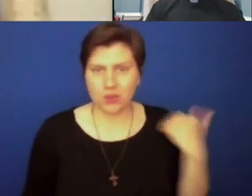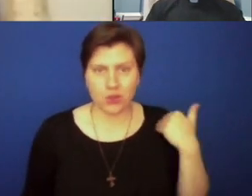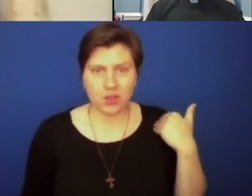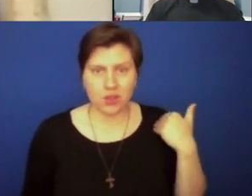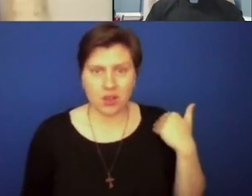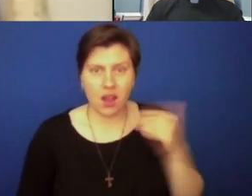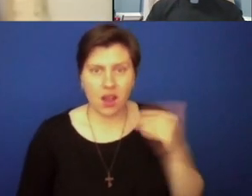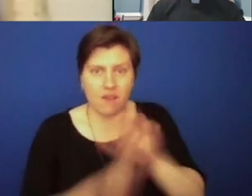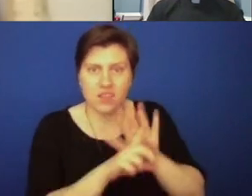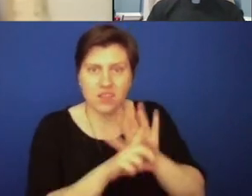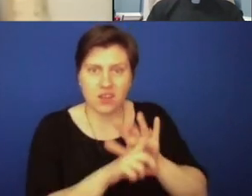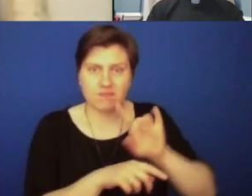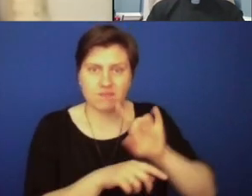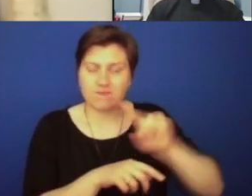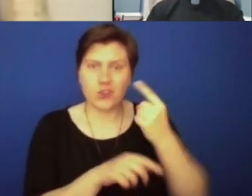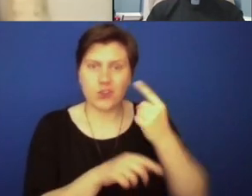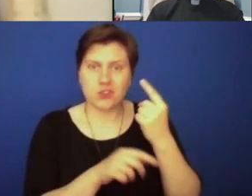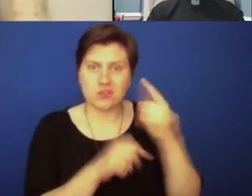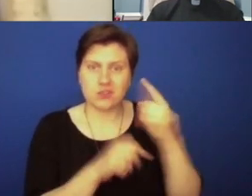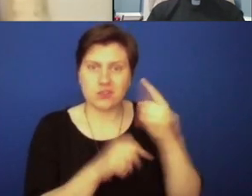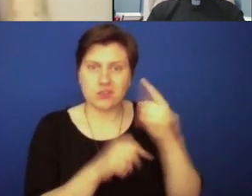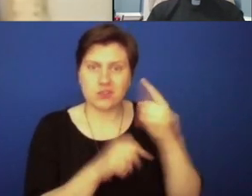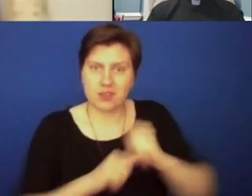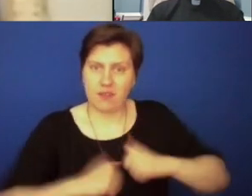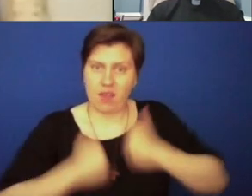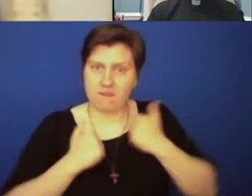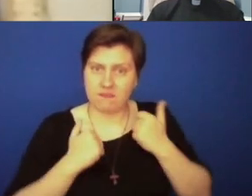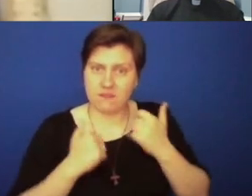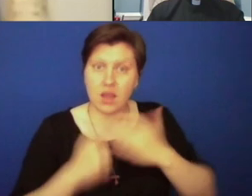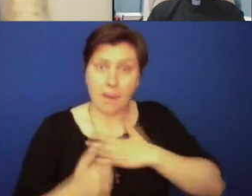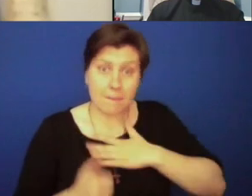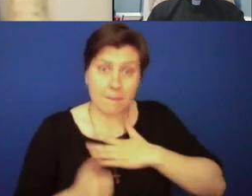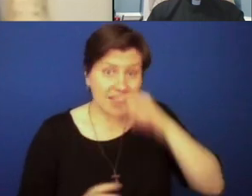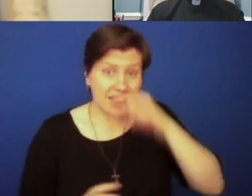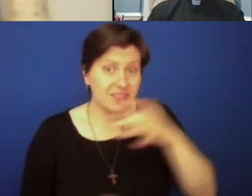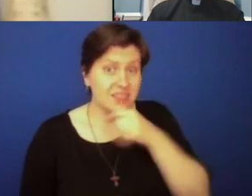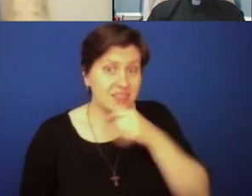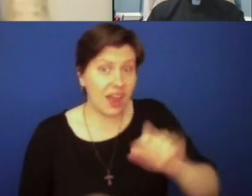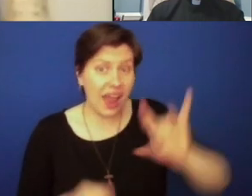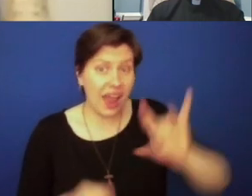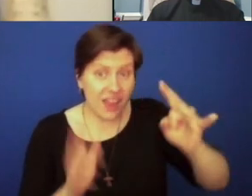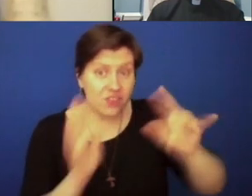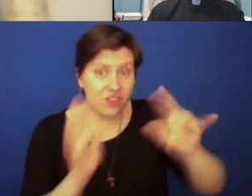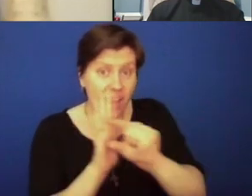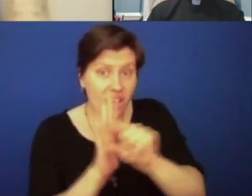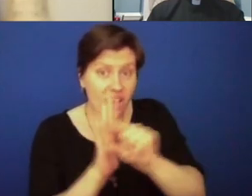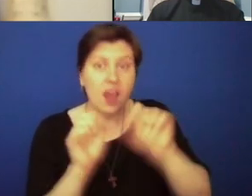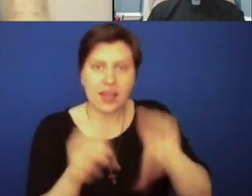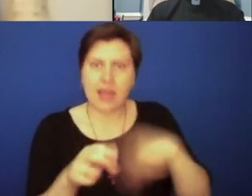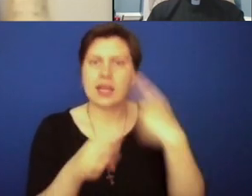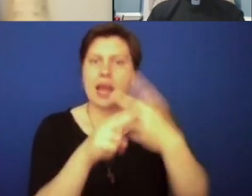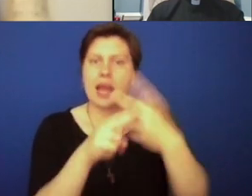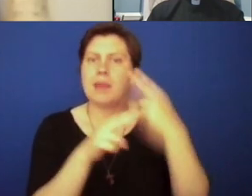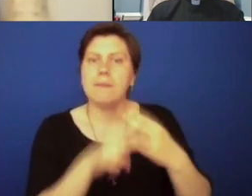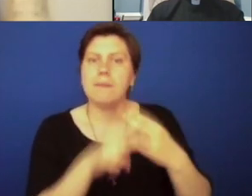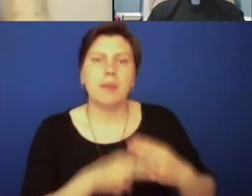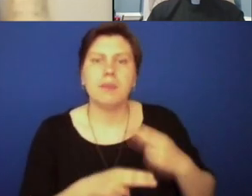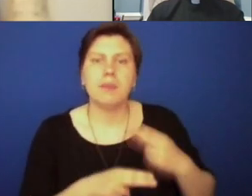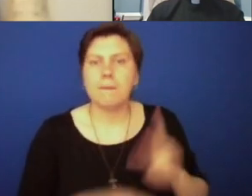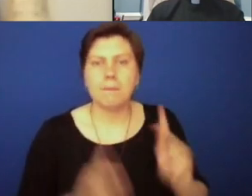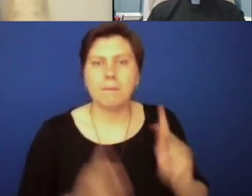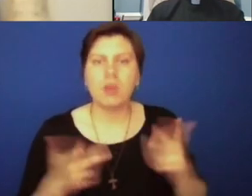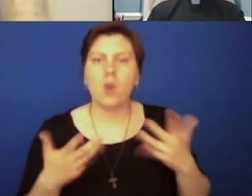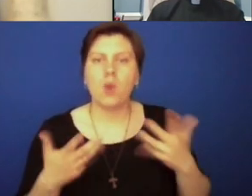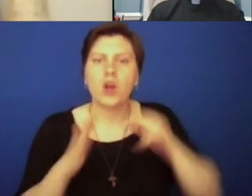few years of their life. My kids that are in eighth grade can name a victim that has been